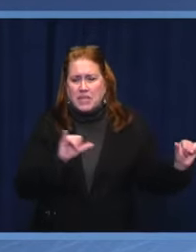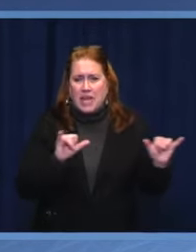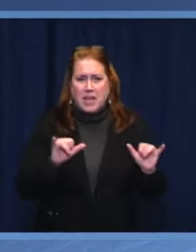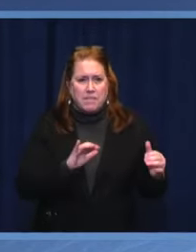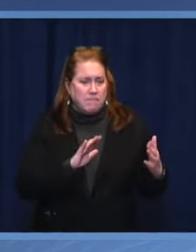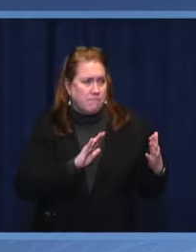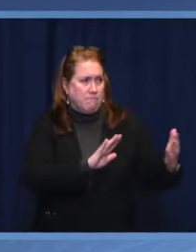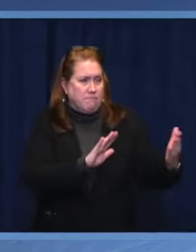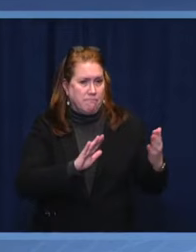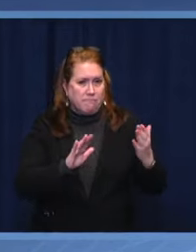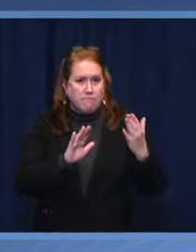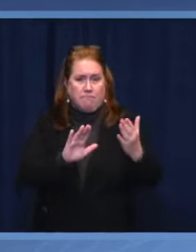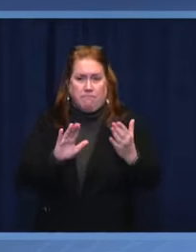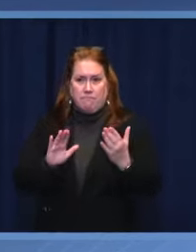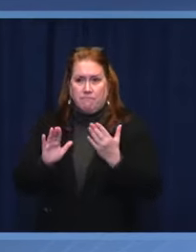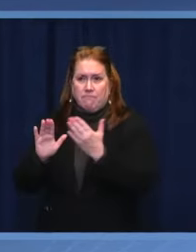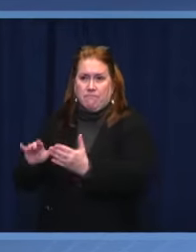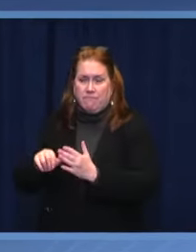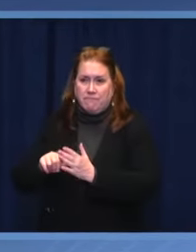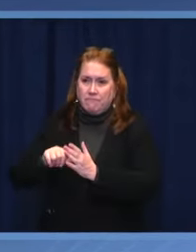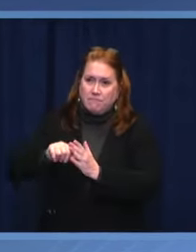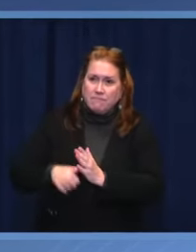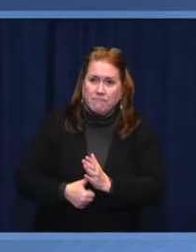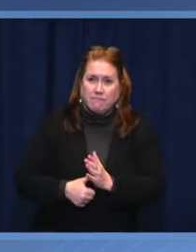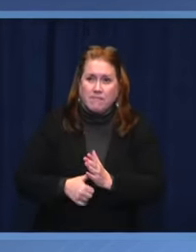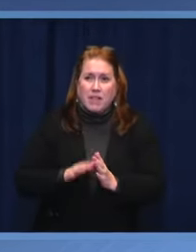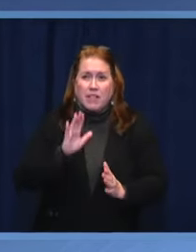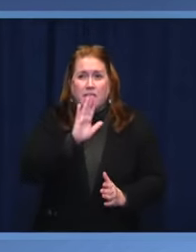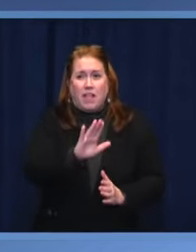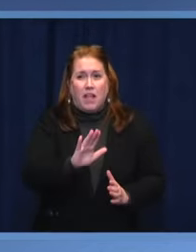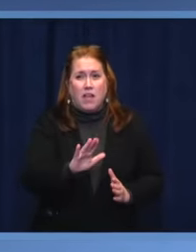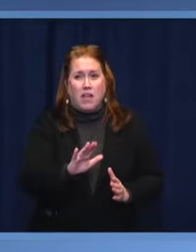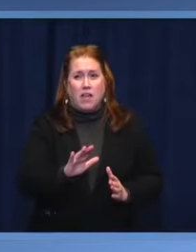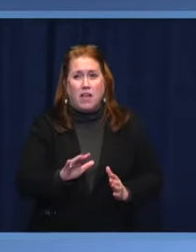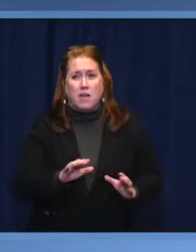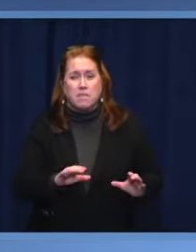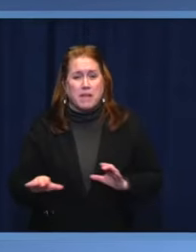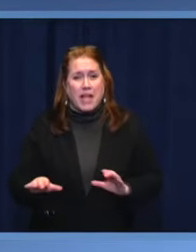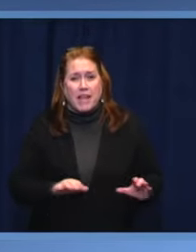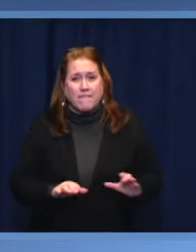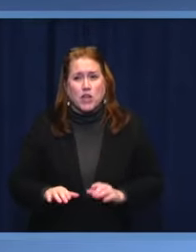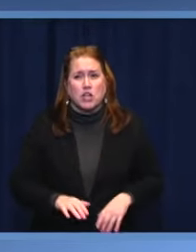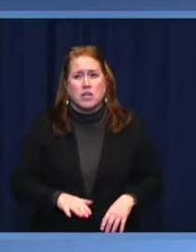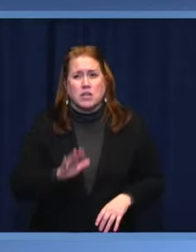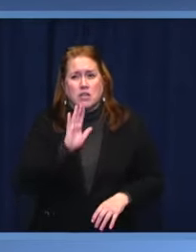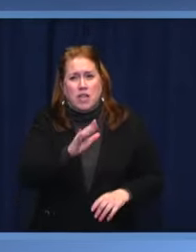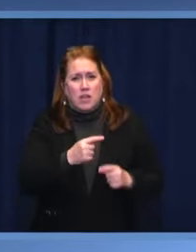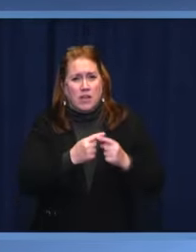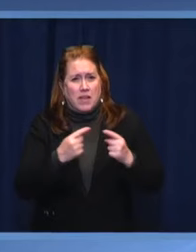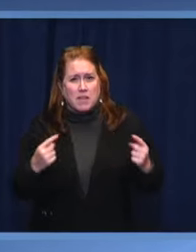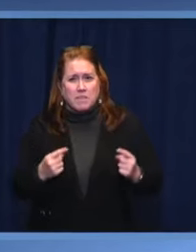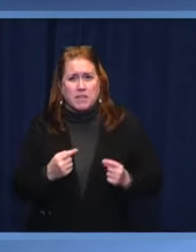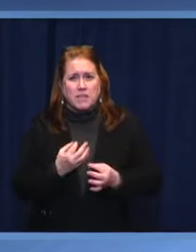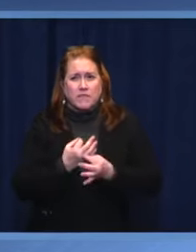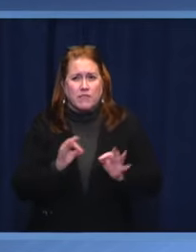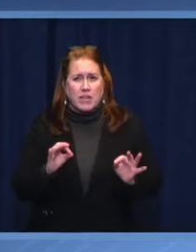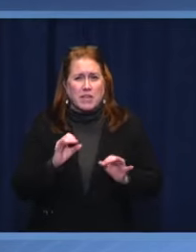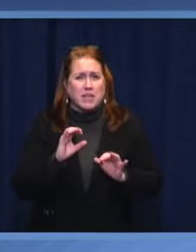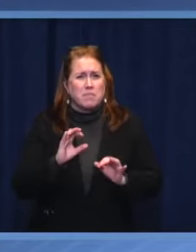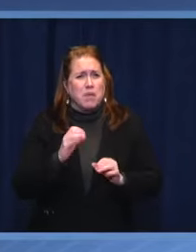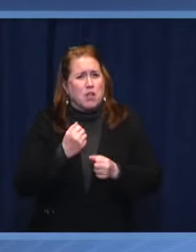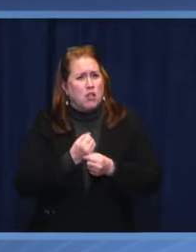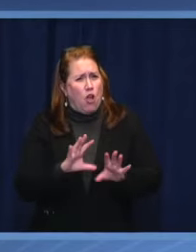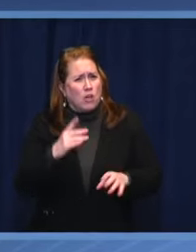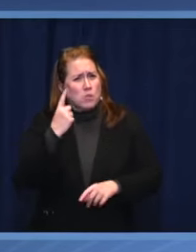emphasize they act. The enemies of freedom have not lost a single year in recent